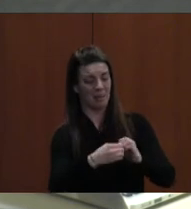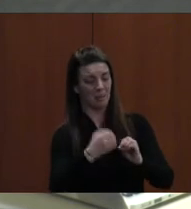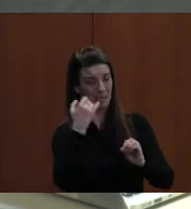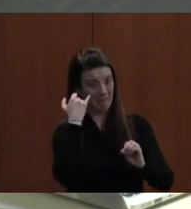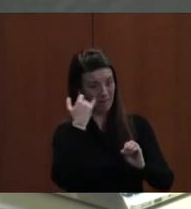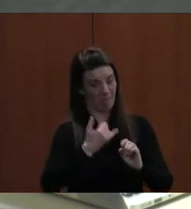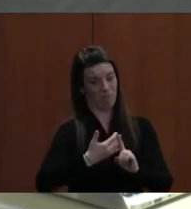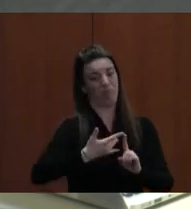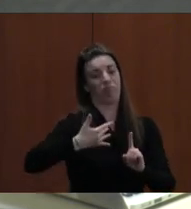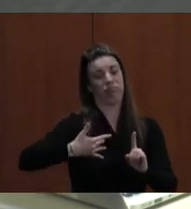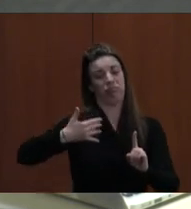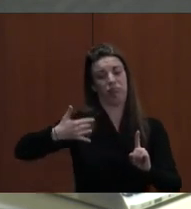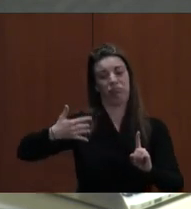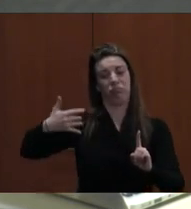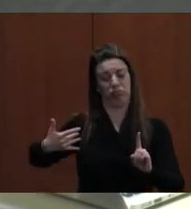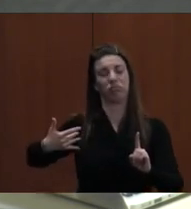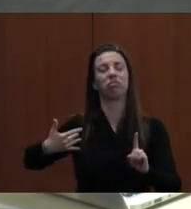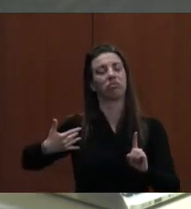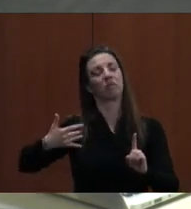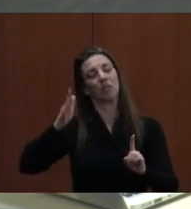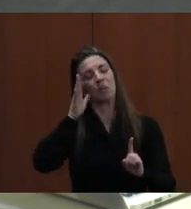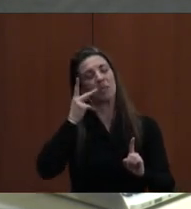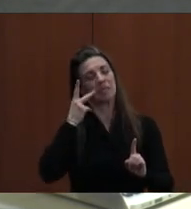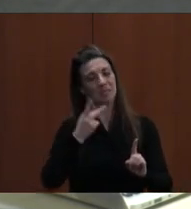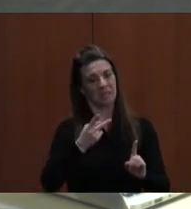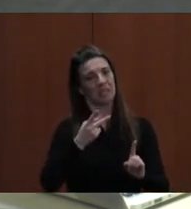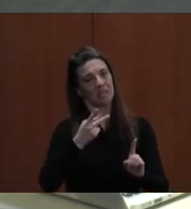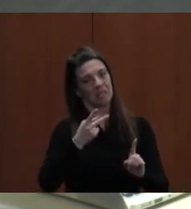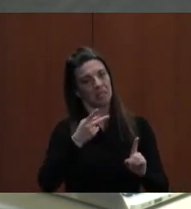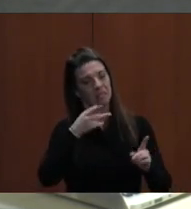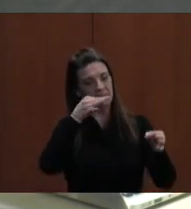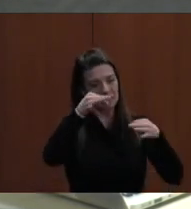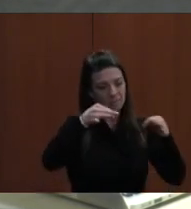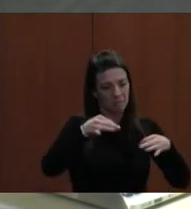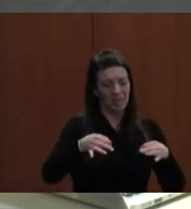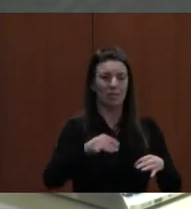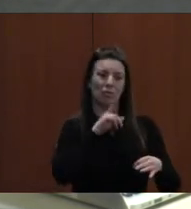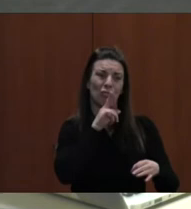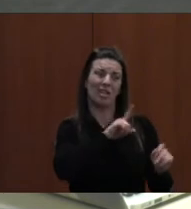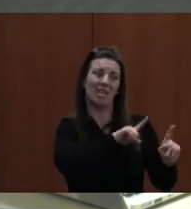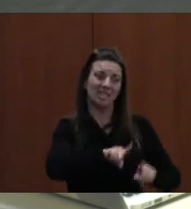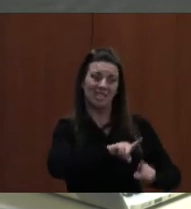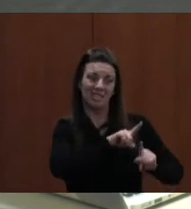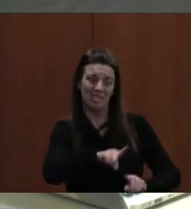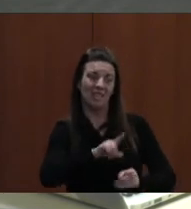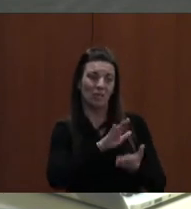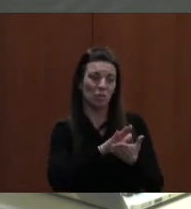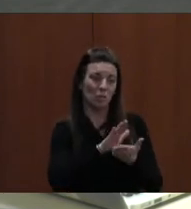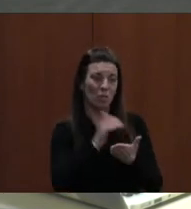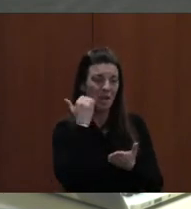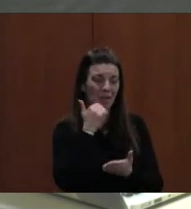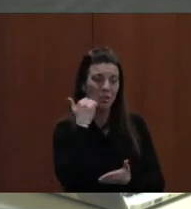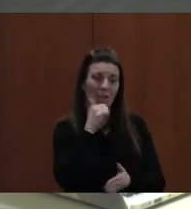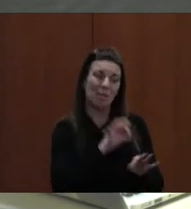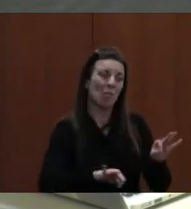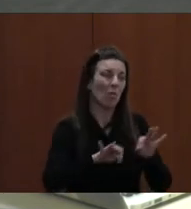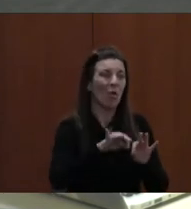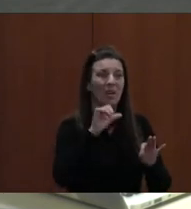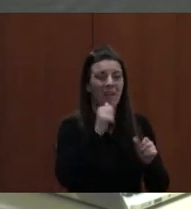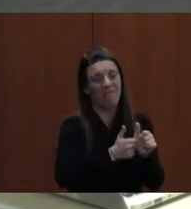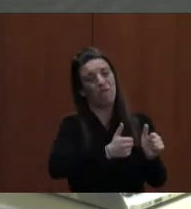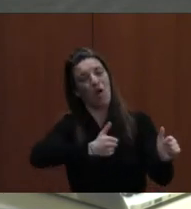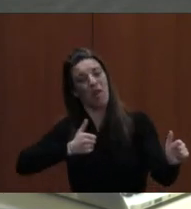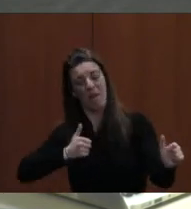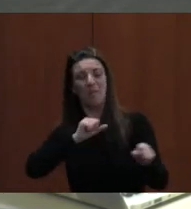to that and certainly see, you know, when we talk about the importance of being in school every day, the importance of not falling behind and working with